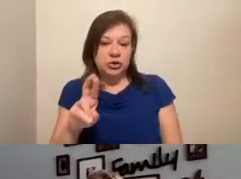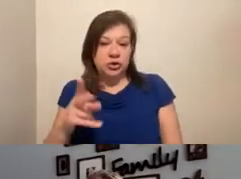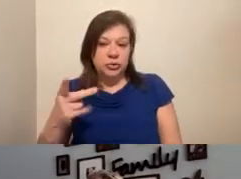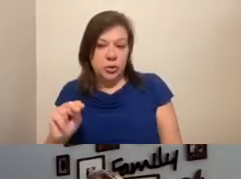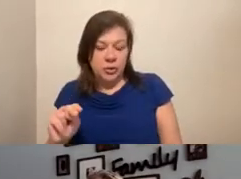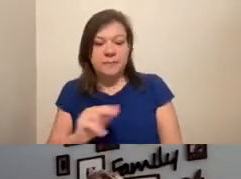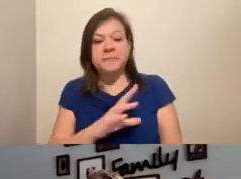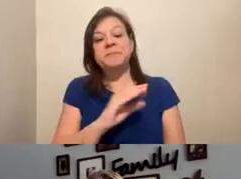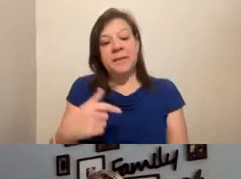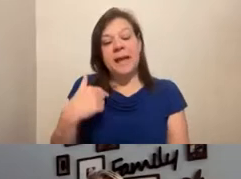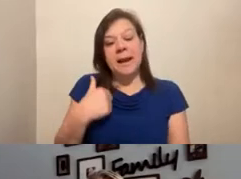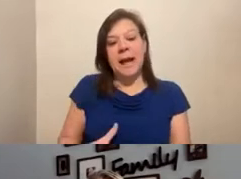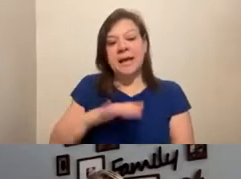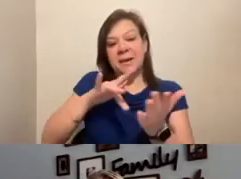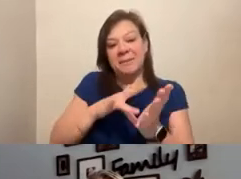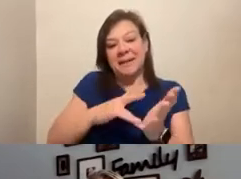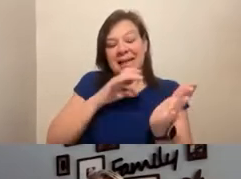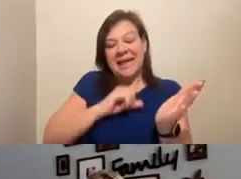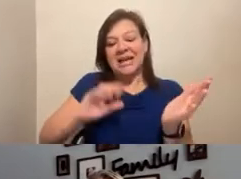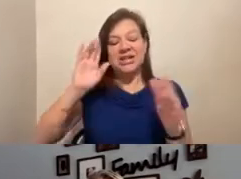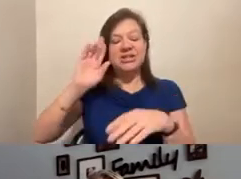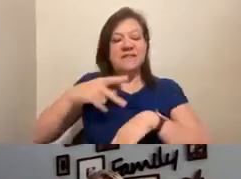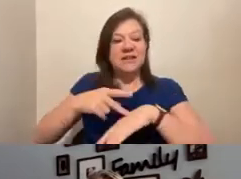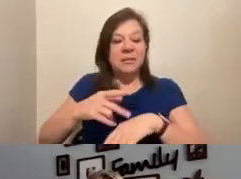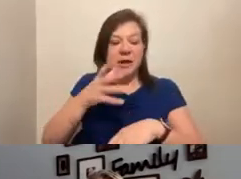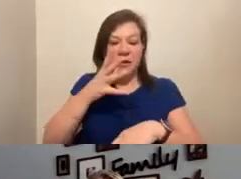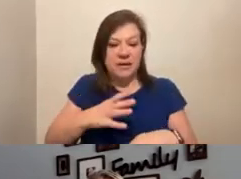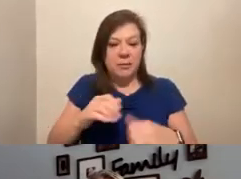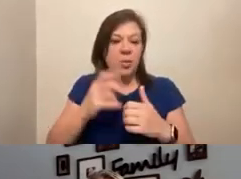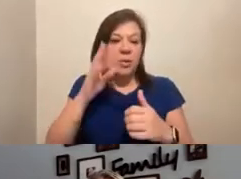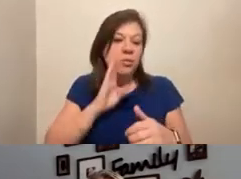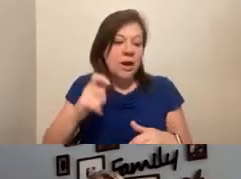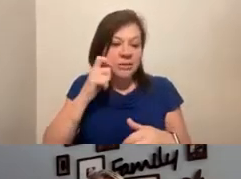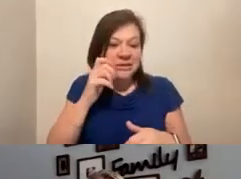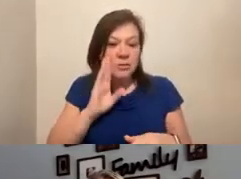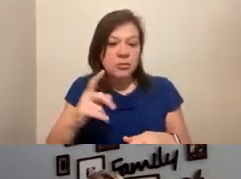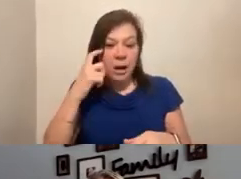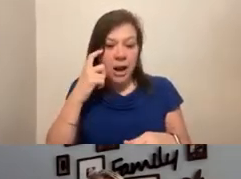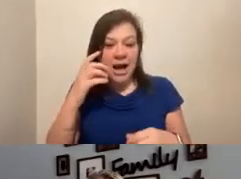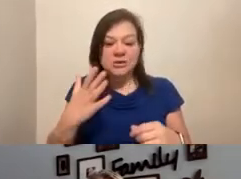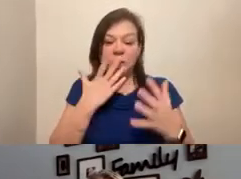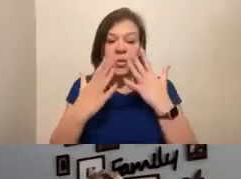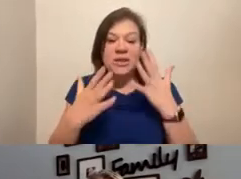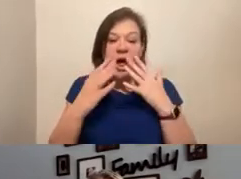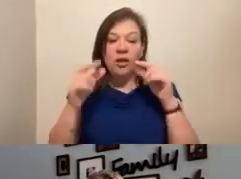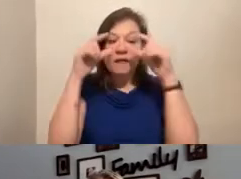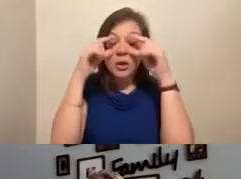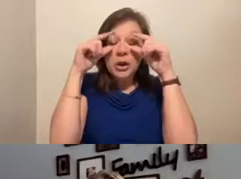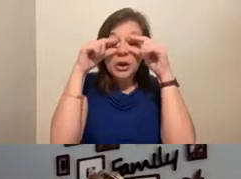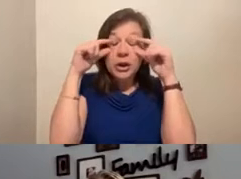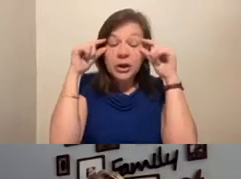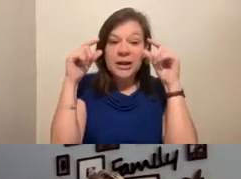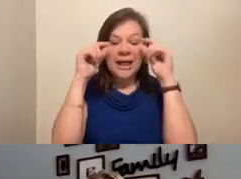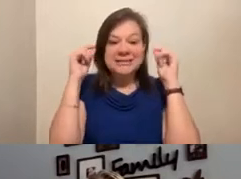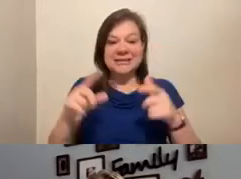And I am a middle-aged Filipina female with brown skin, brown eyes, wearing colorful half-room glasses. And